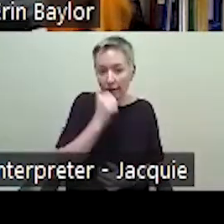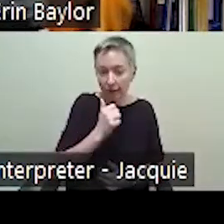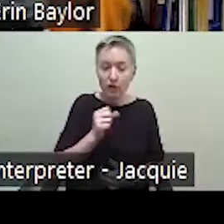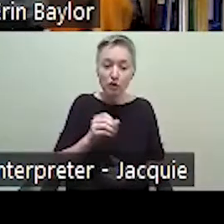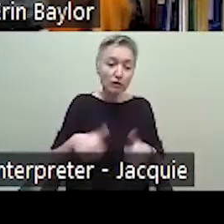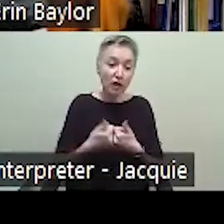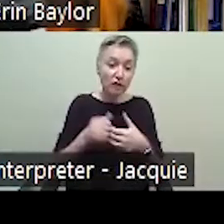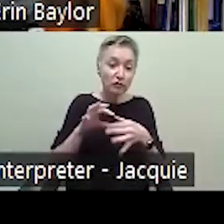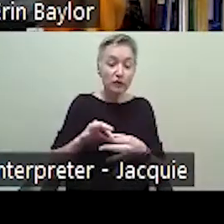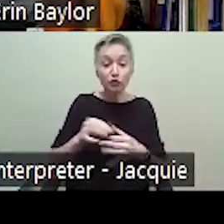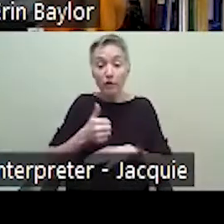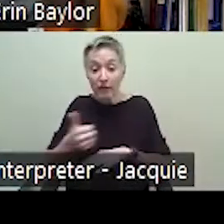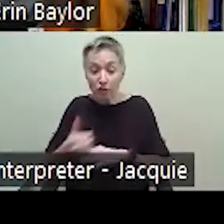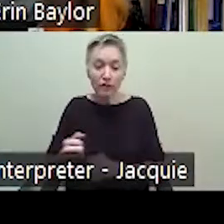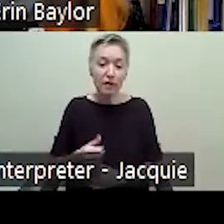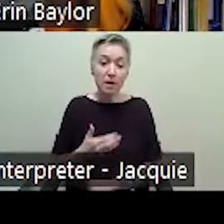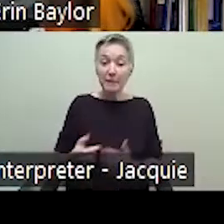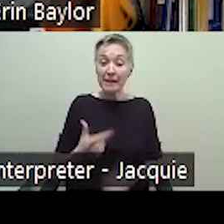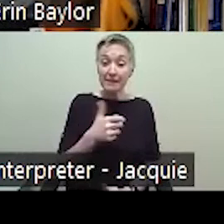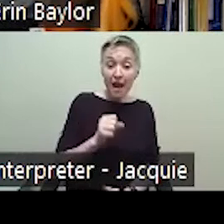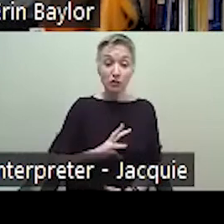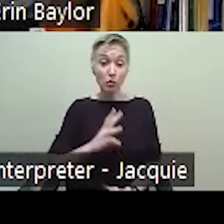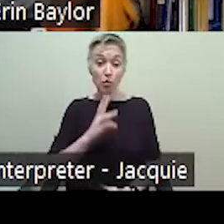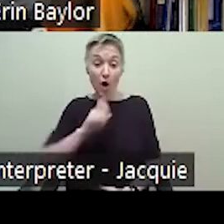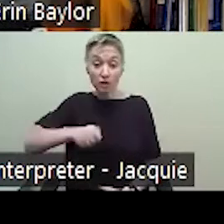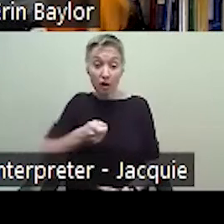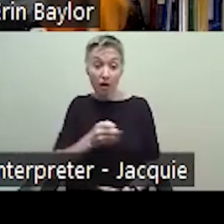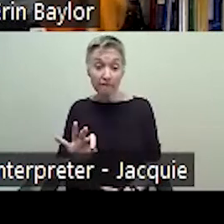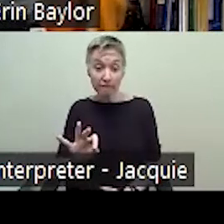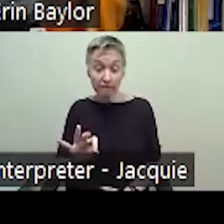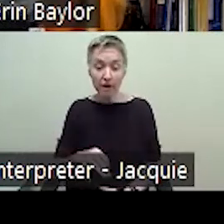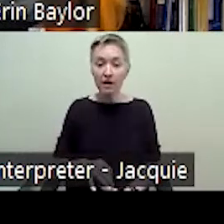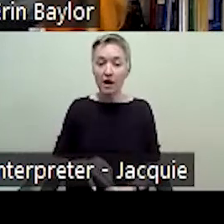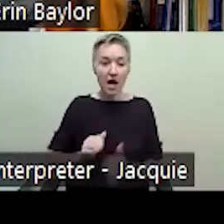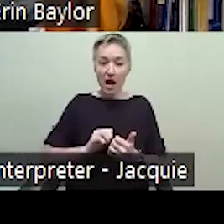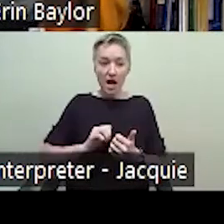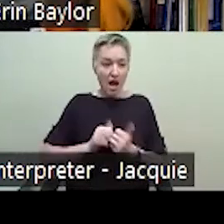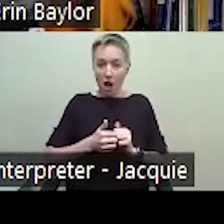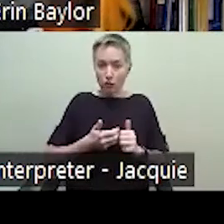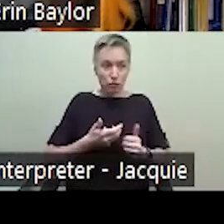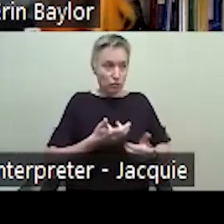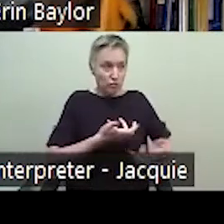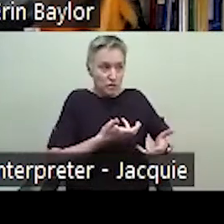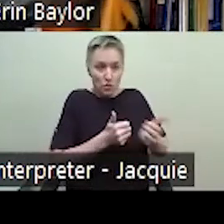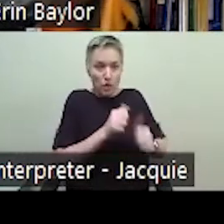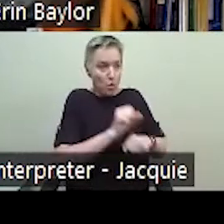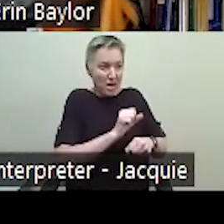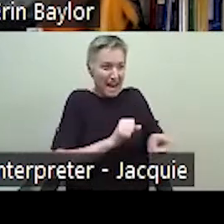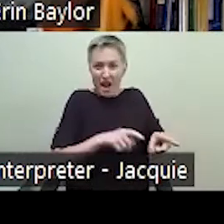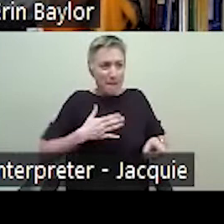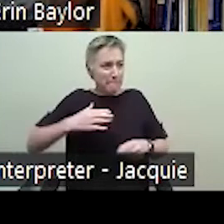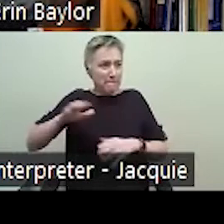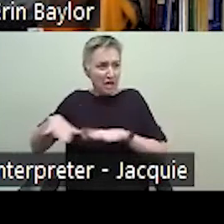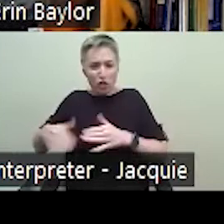utilities getting shut off, challenges around having to leave work to pick up a sick child and get them to